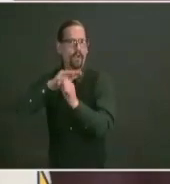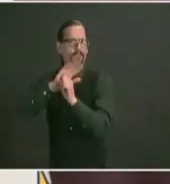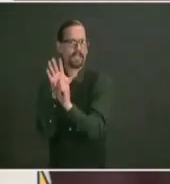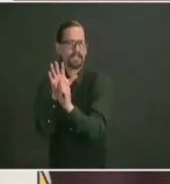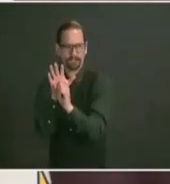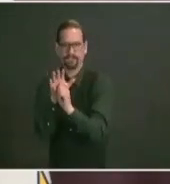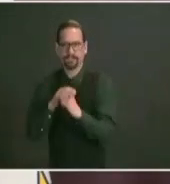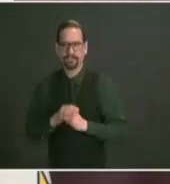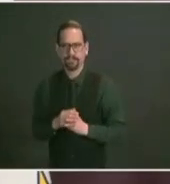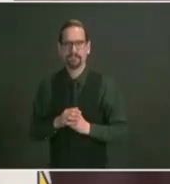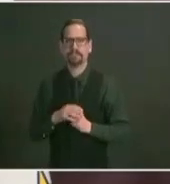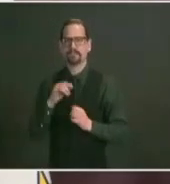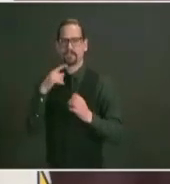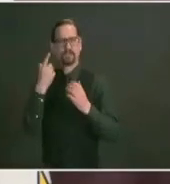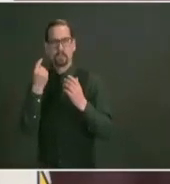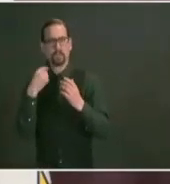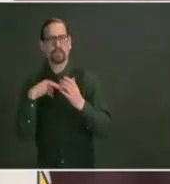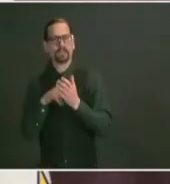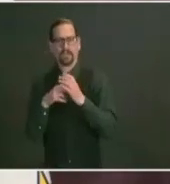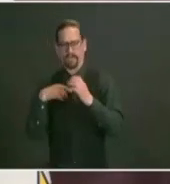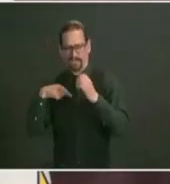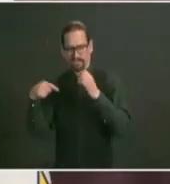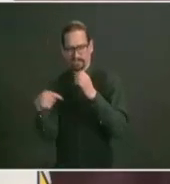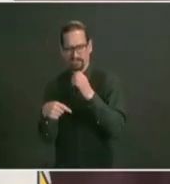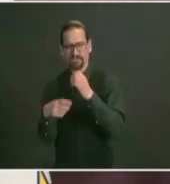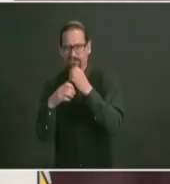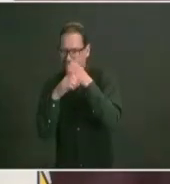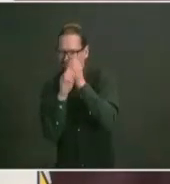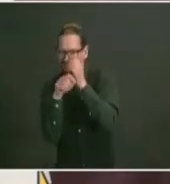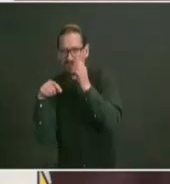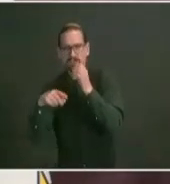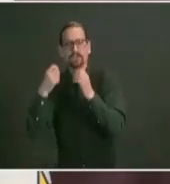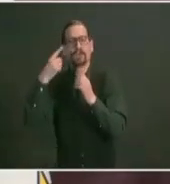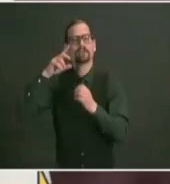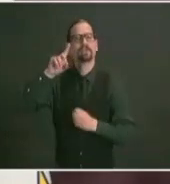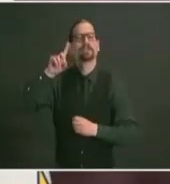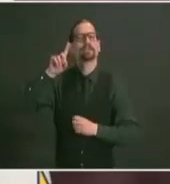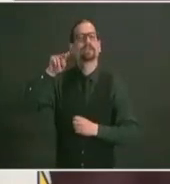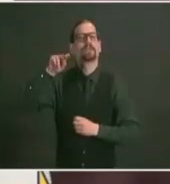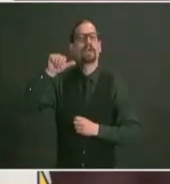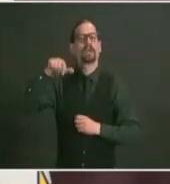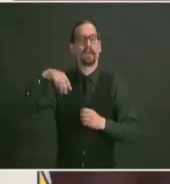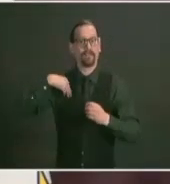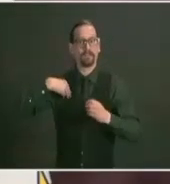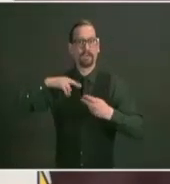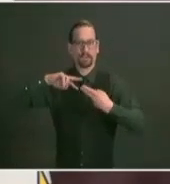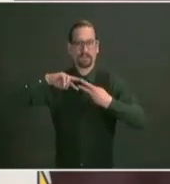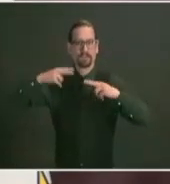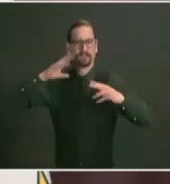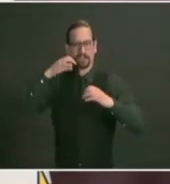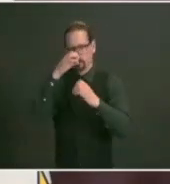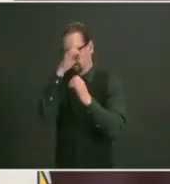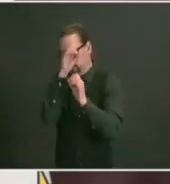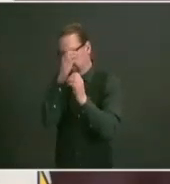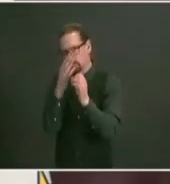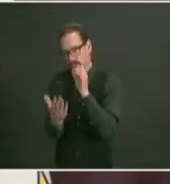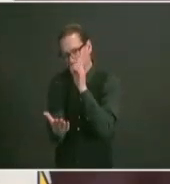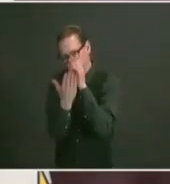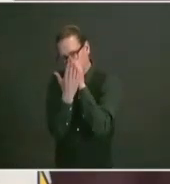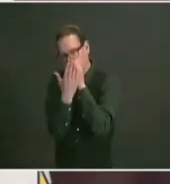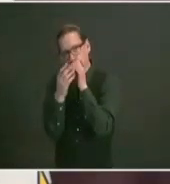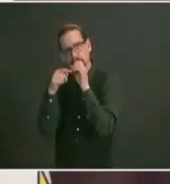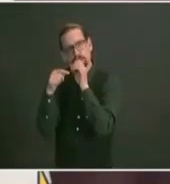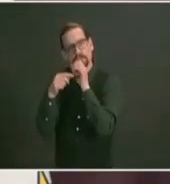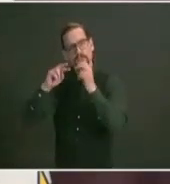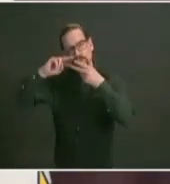the viral genome the dna of the virus so to speak and we're comparing the genetic code to the